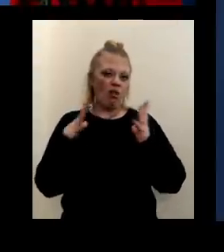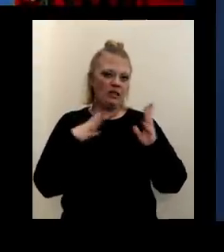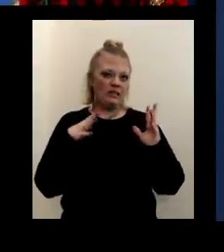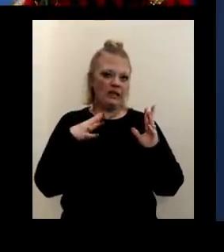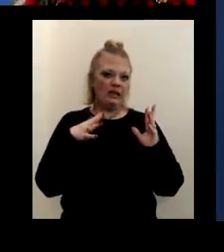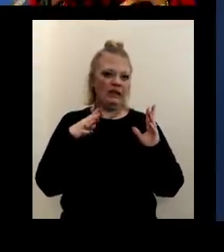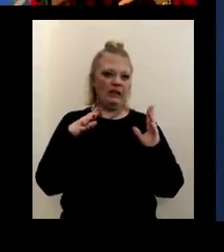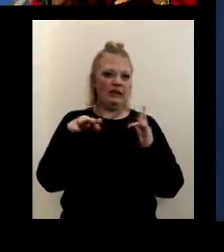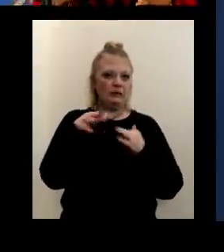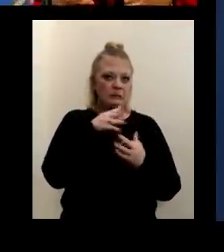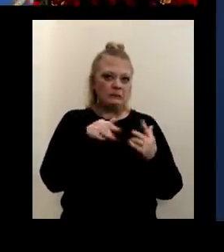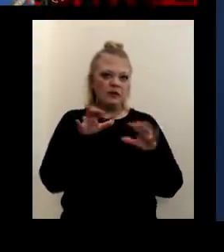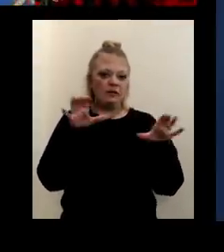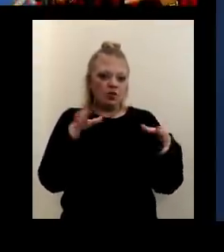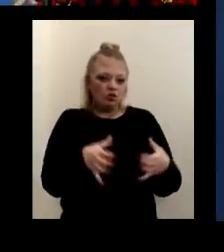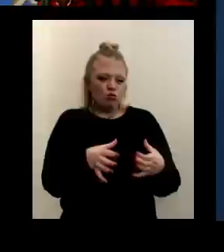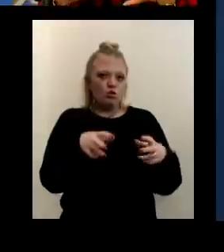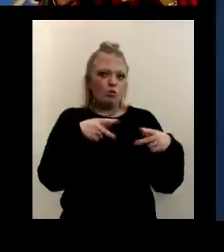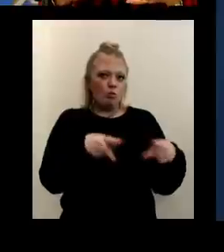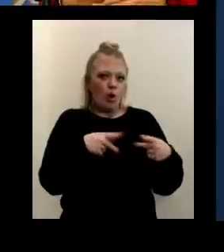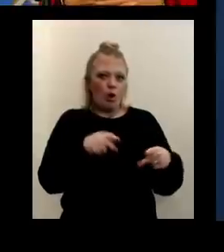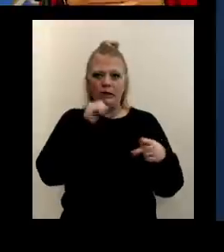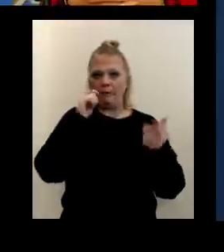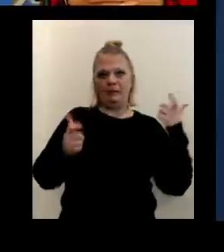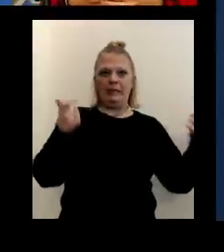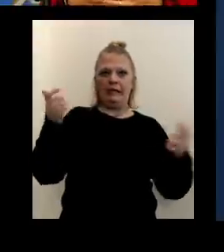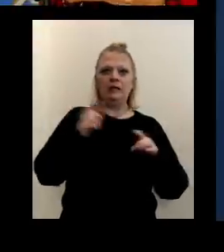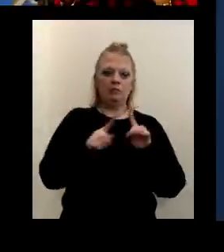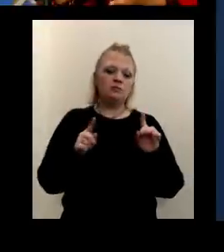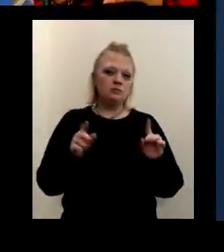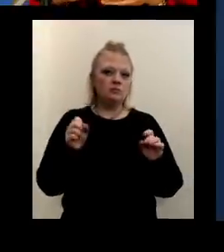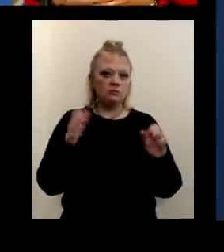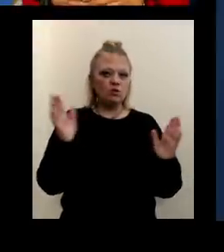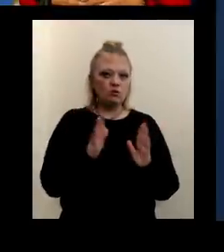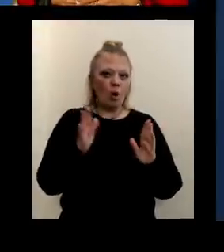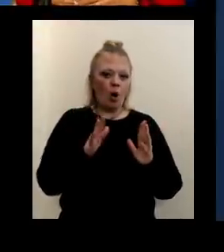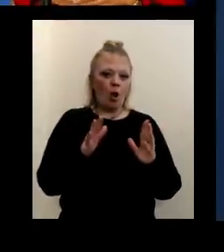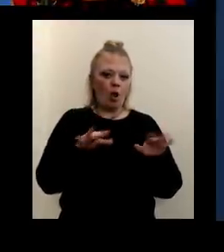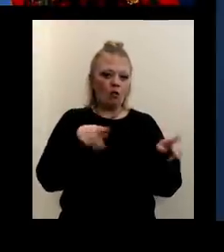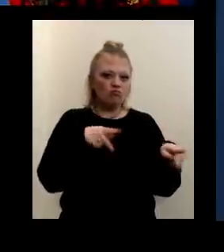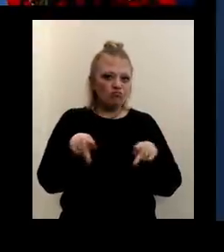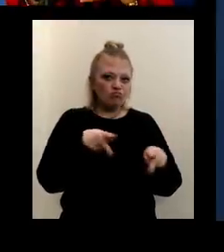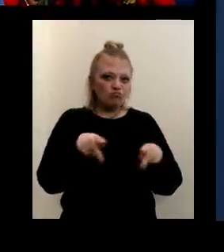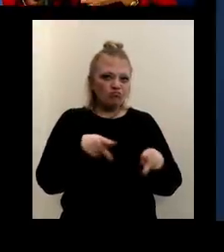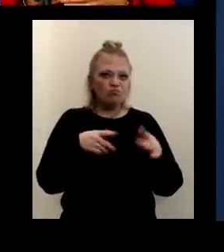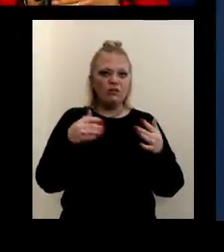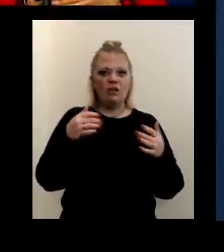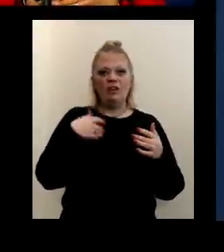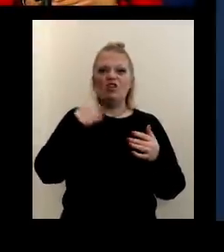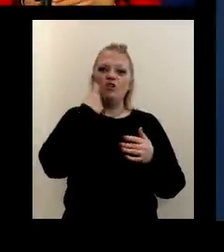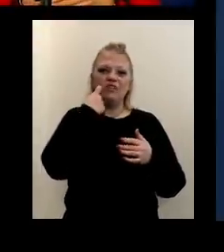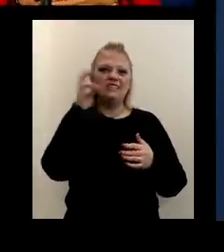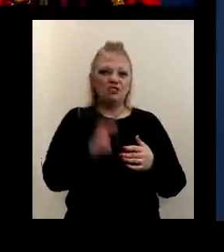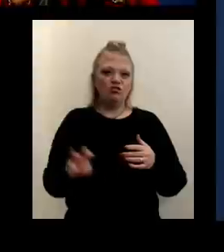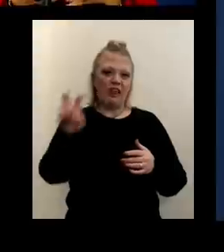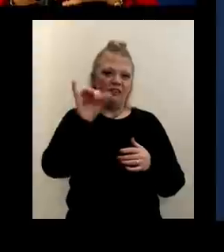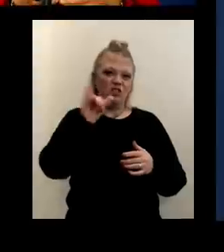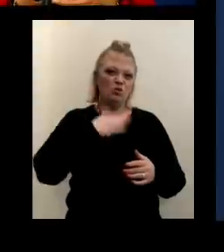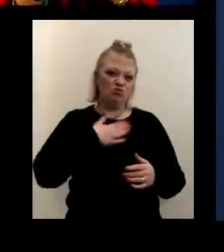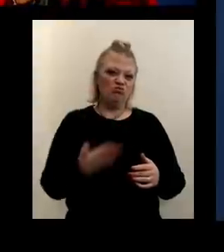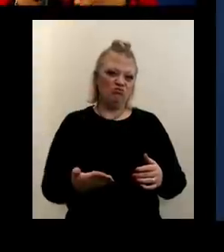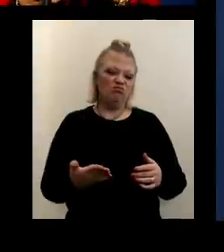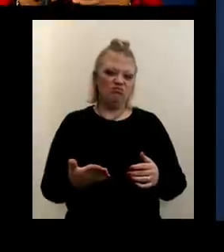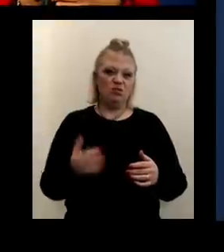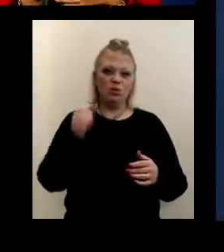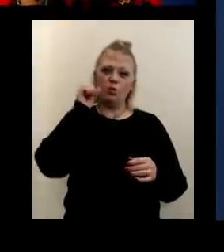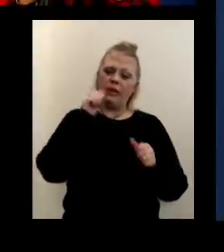You know, not large holiday gatherings, but they were small holiday gatherings. You know, also people admitted that they had some recent travel. So remember,